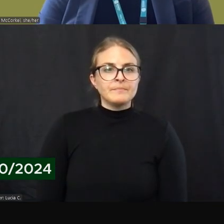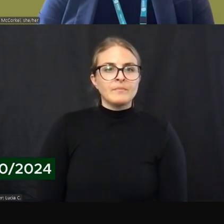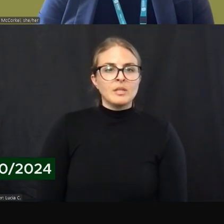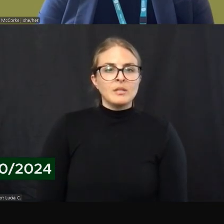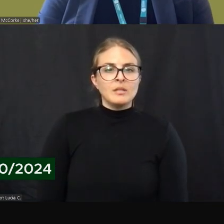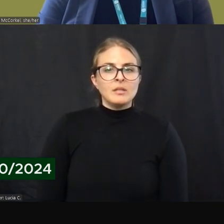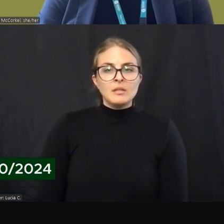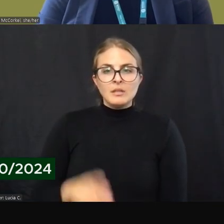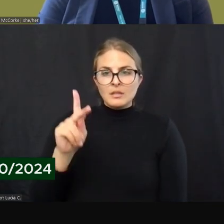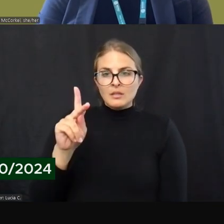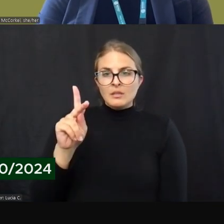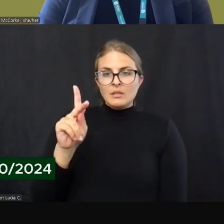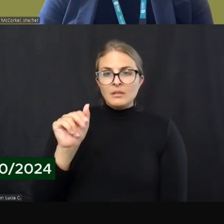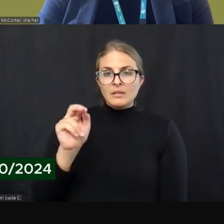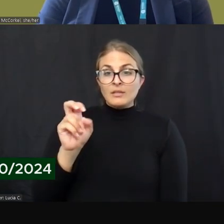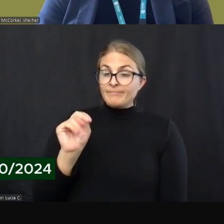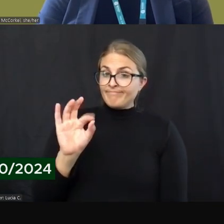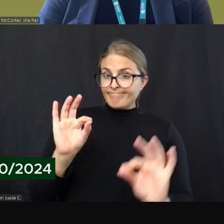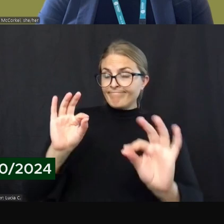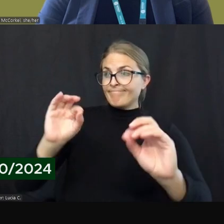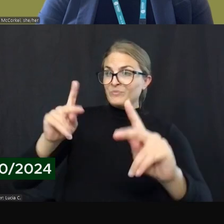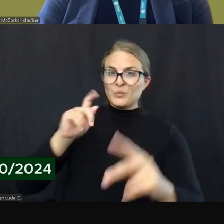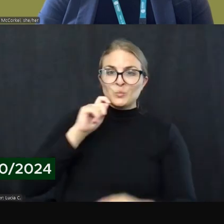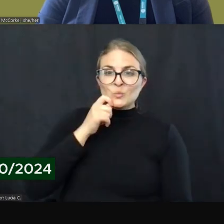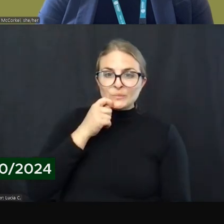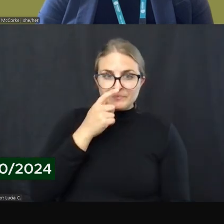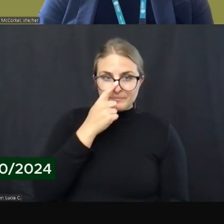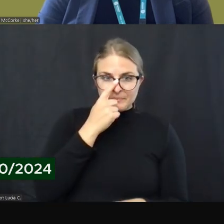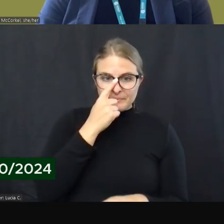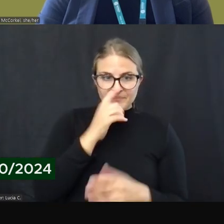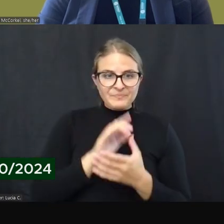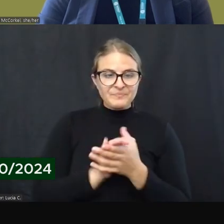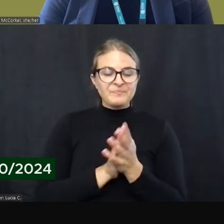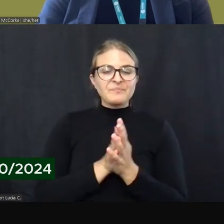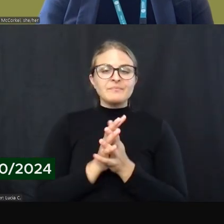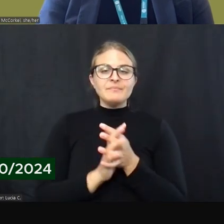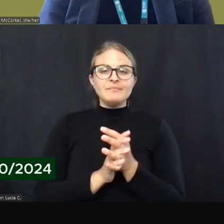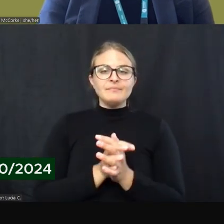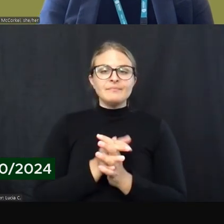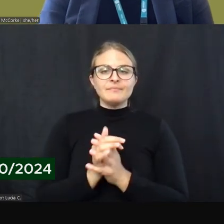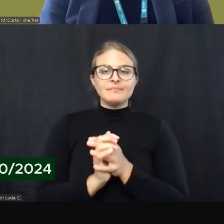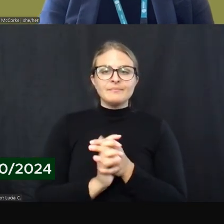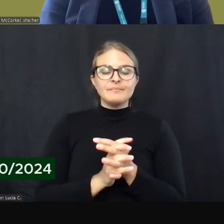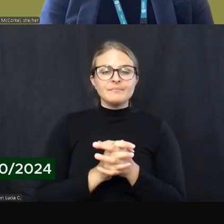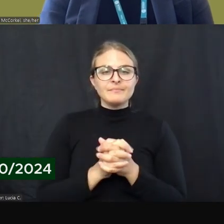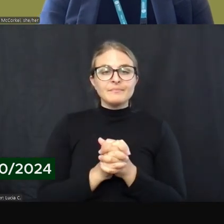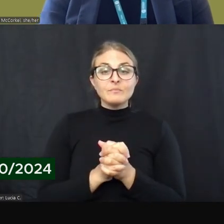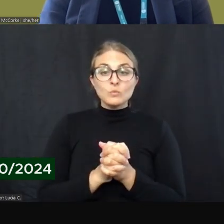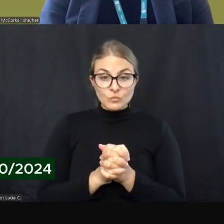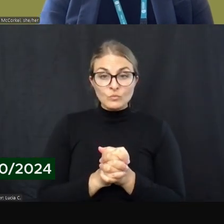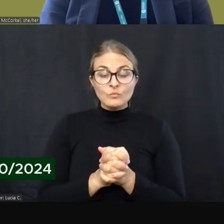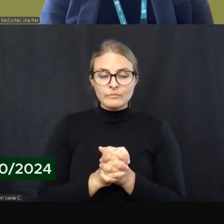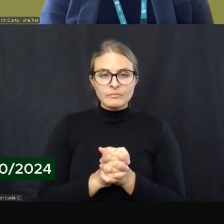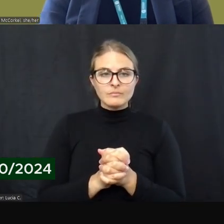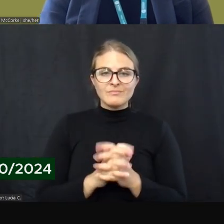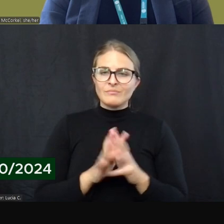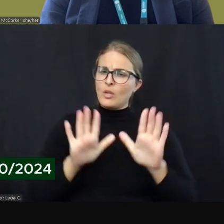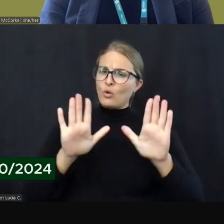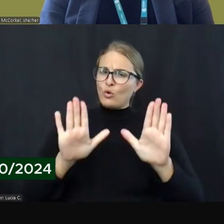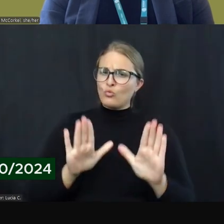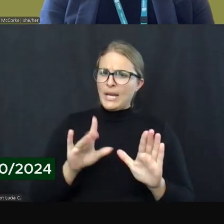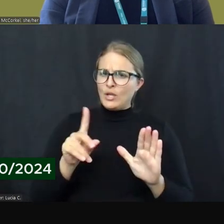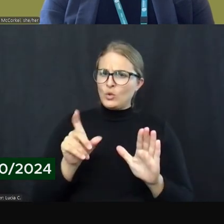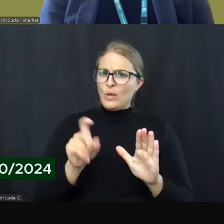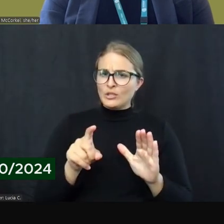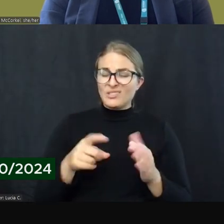Okay. Cool. Thank you. I hadn't muted myself, so I hadn't realized that. So this is a great question, and we